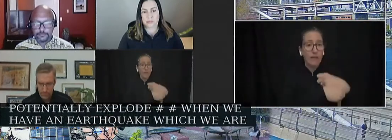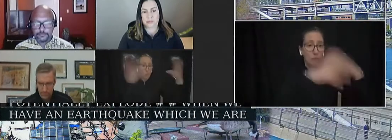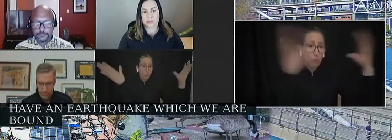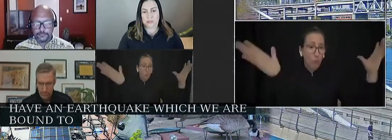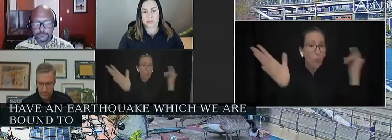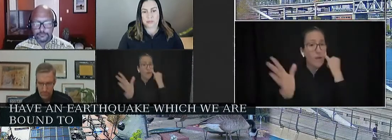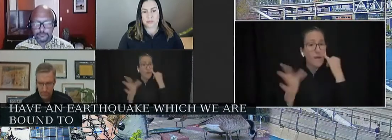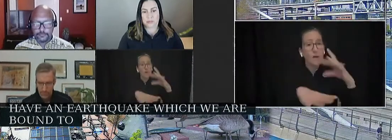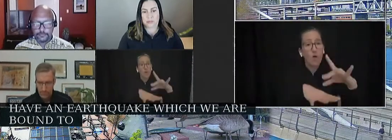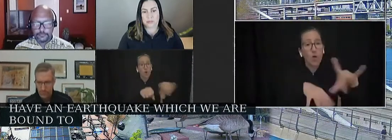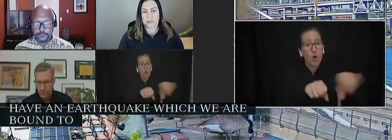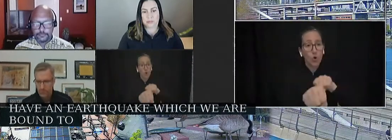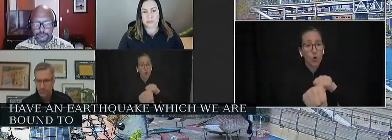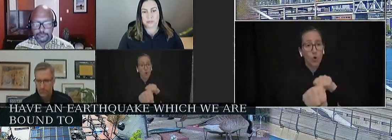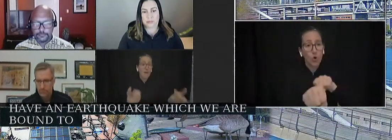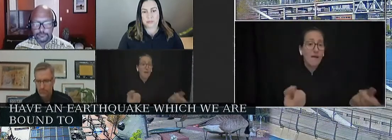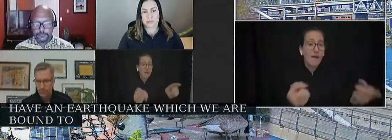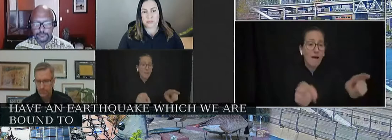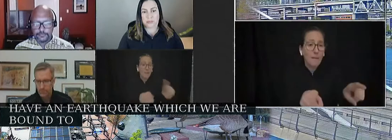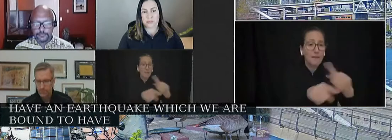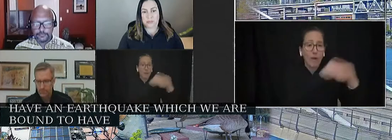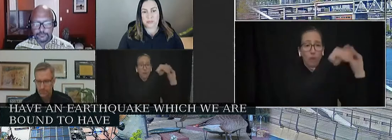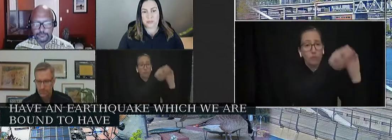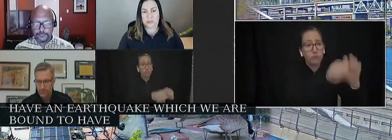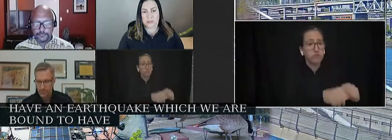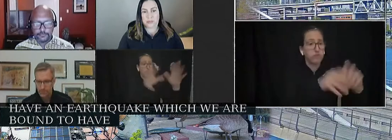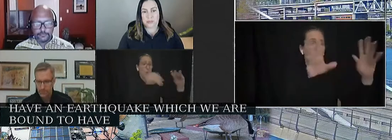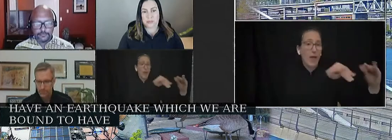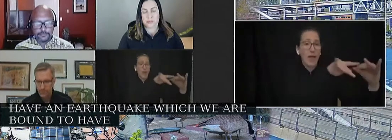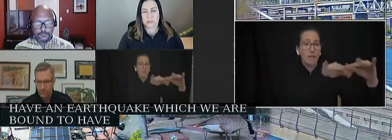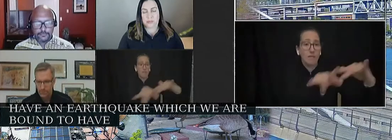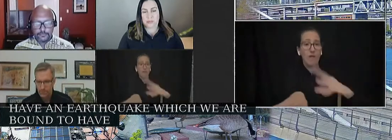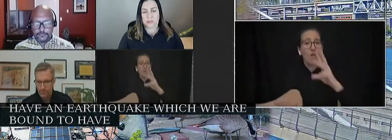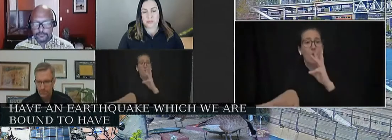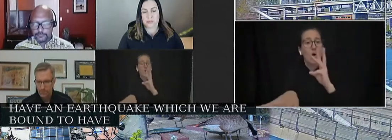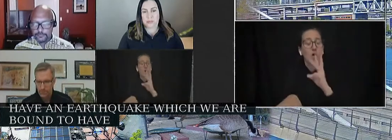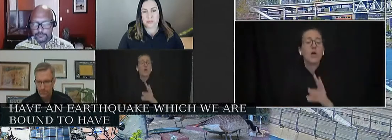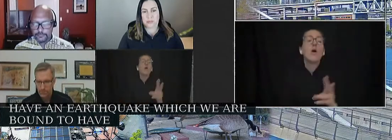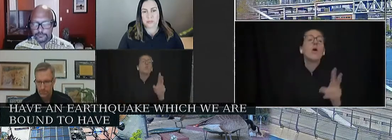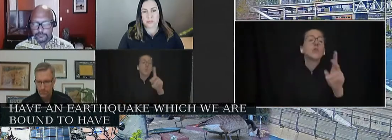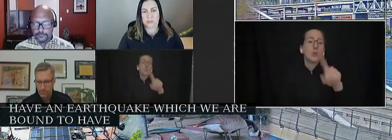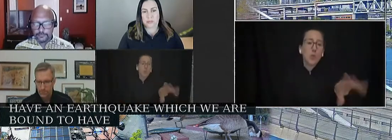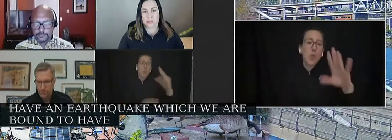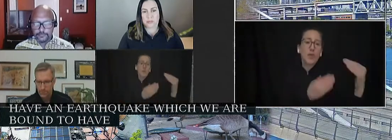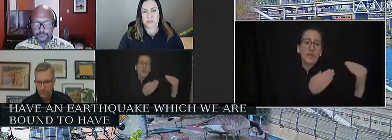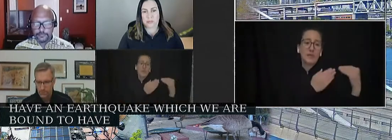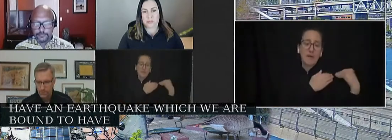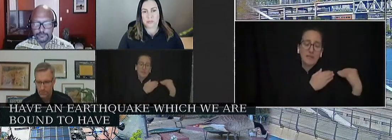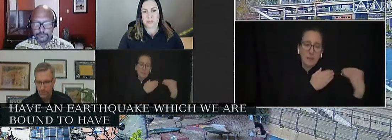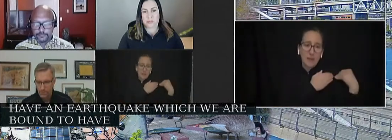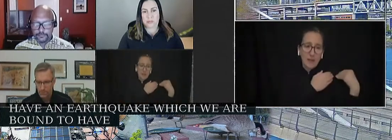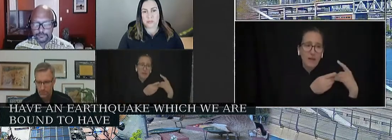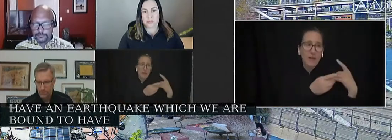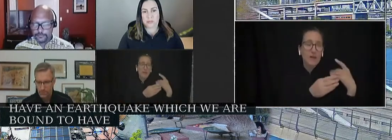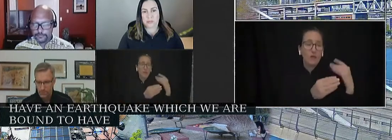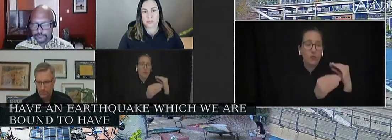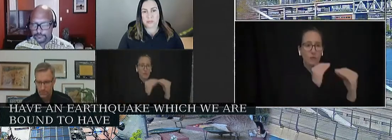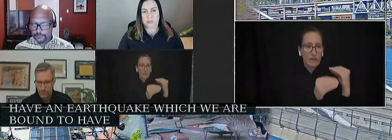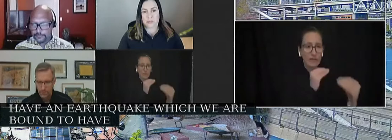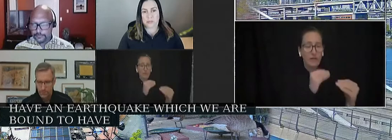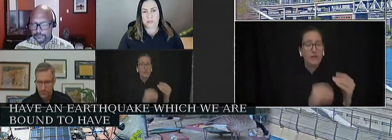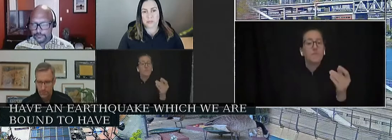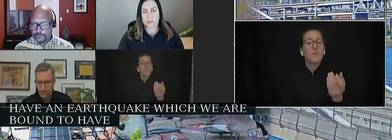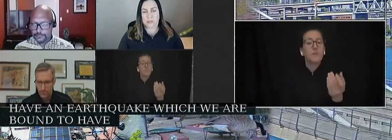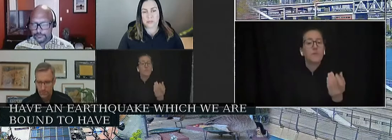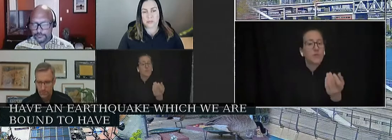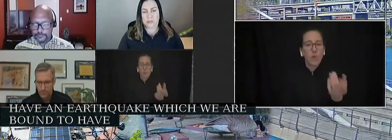council and Ted Wheeler to address the danger of the tank yards, the Zenith export terminal is ugly, it's aberrant, and